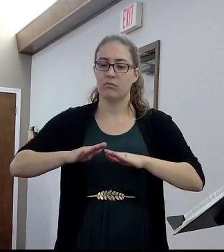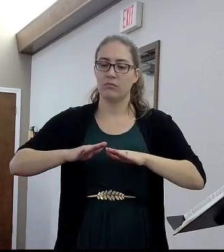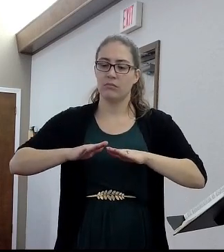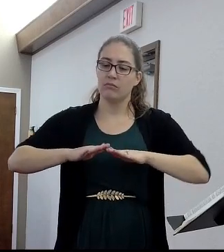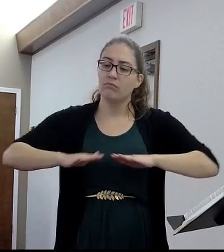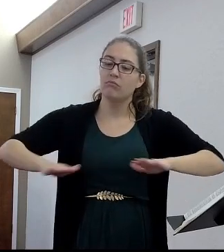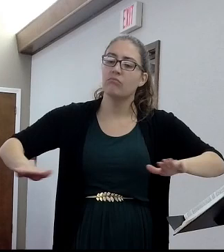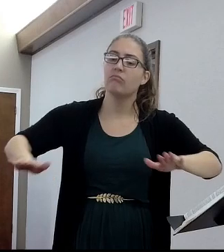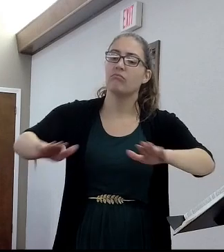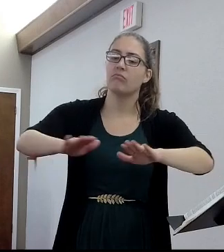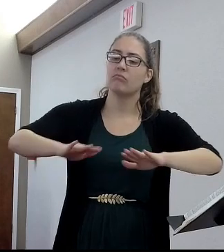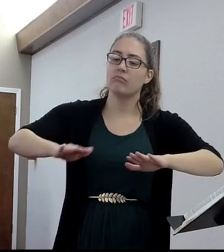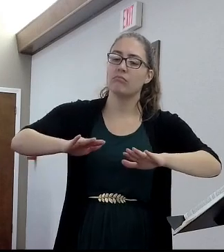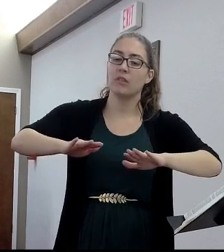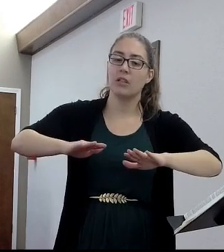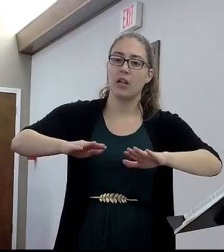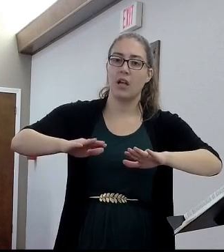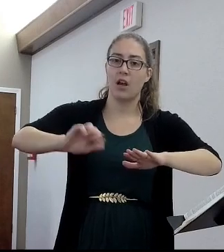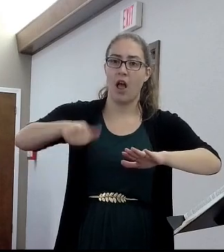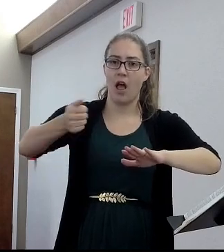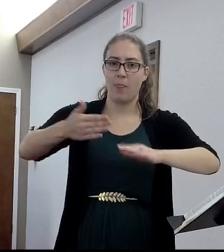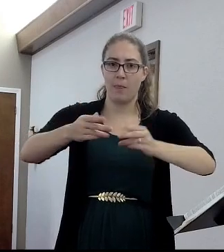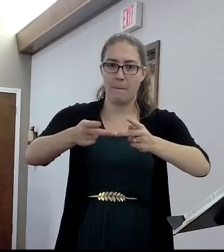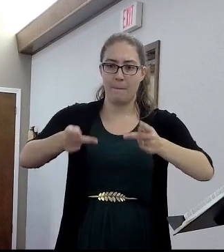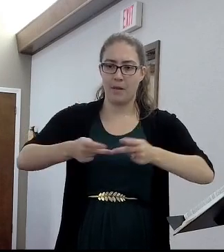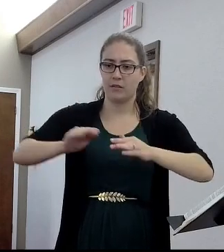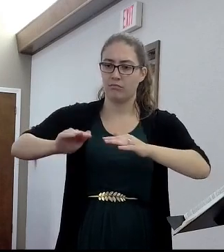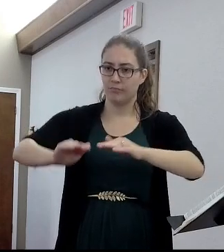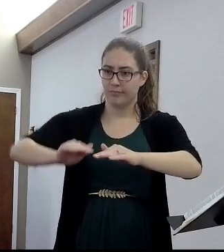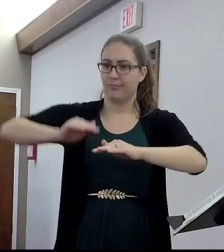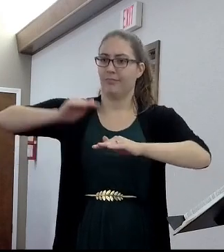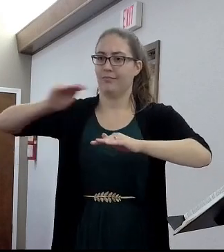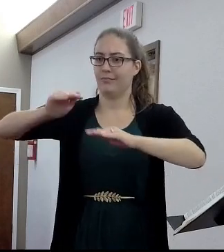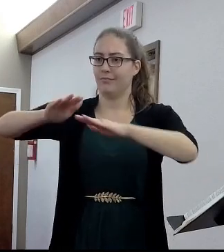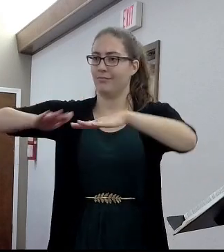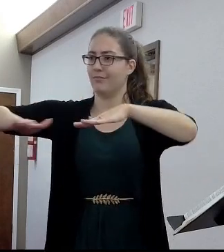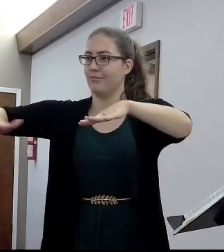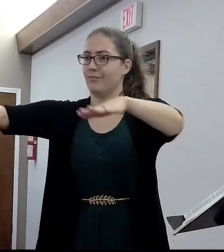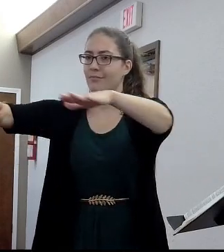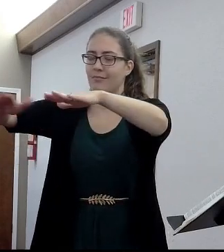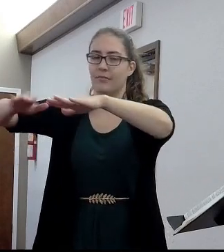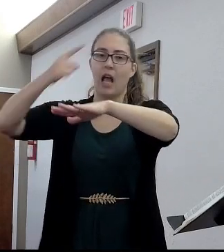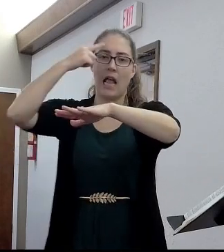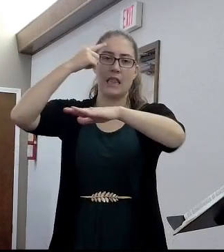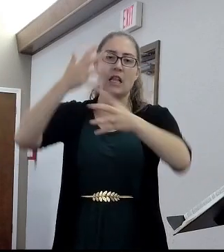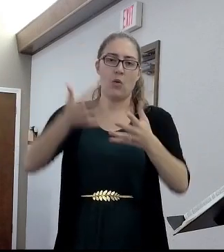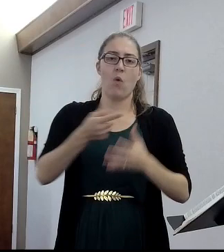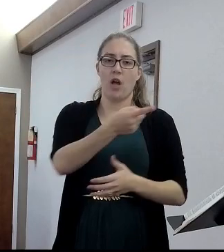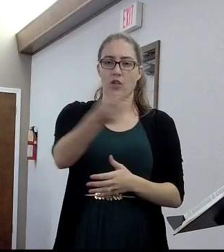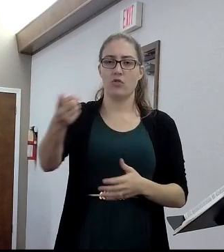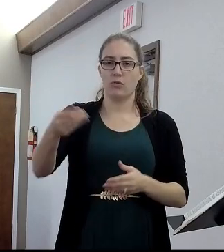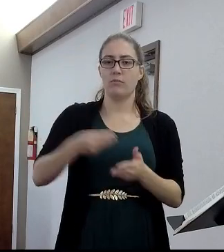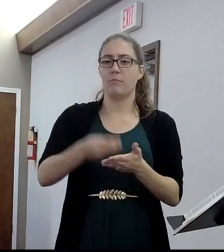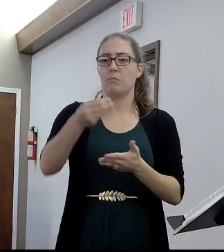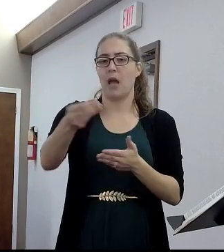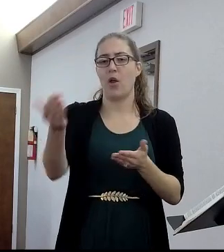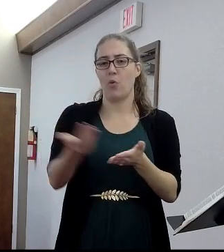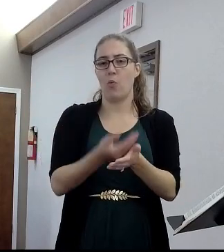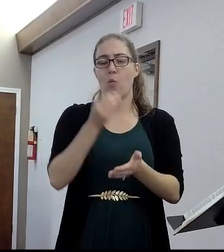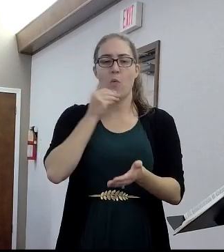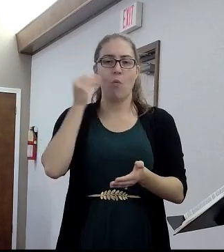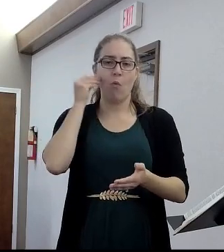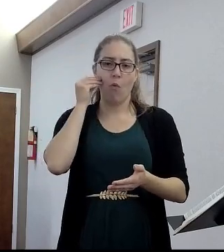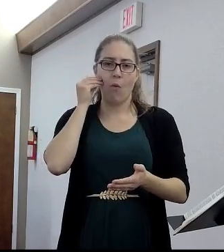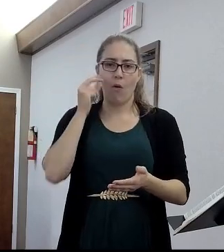bumps up, you know? And I think they just want you to buy another home when you get old and you trip. I don't know. Maybe it was a marketing ploy.